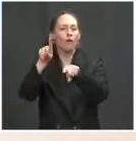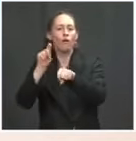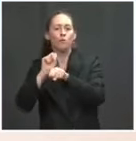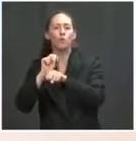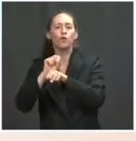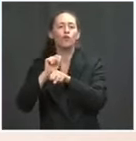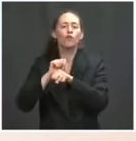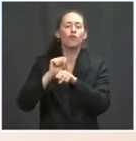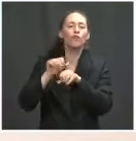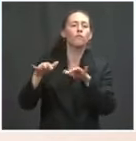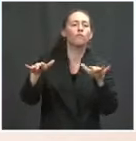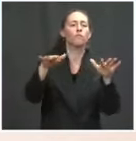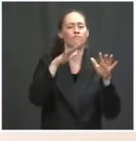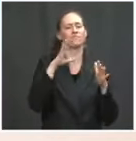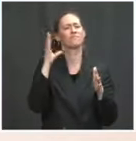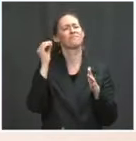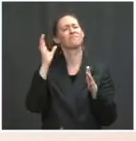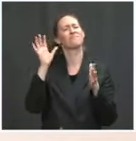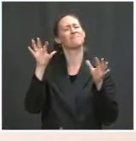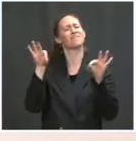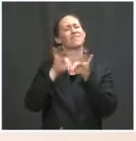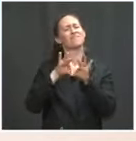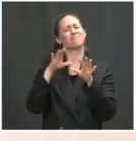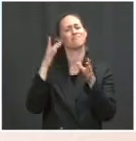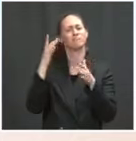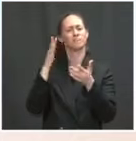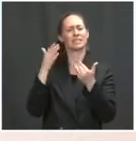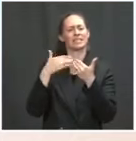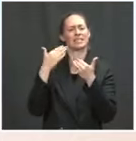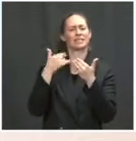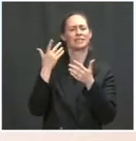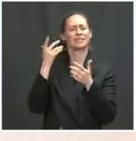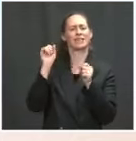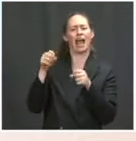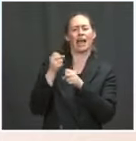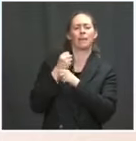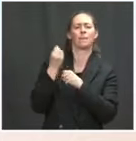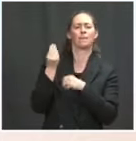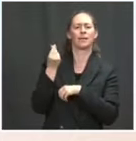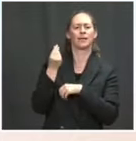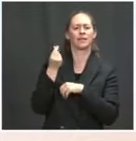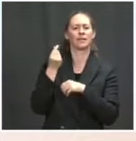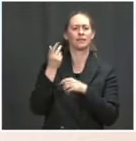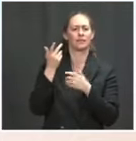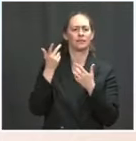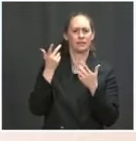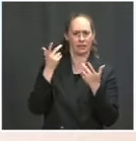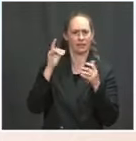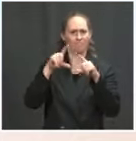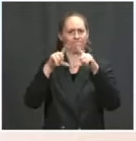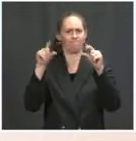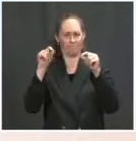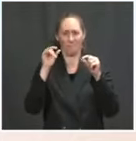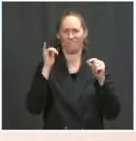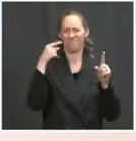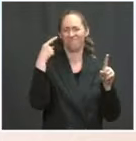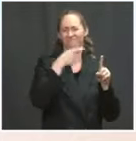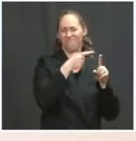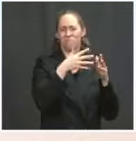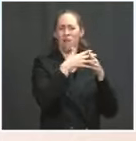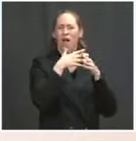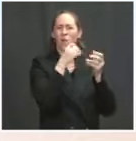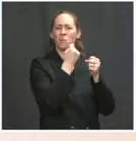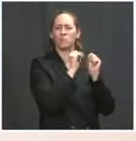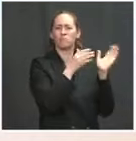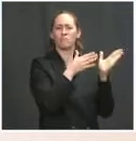It's one of the reasons why, again, the American Rescue Plan has provided opportunities for us to look at online purchasing, make it more convenient. It has to